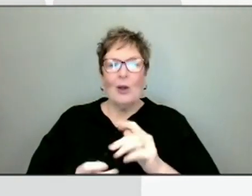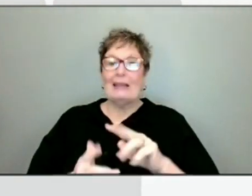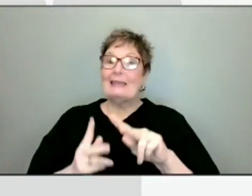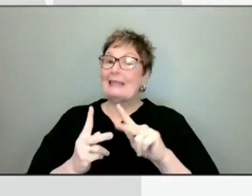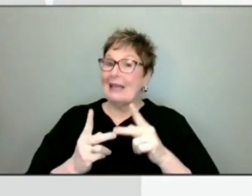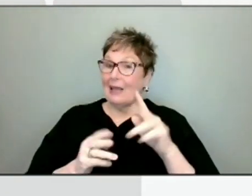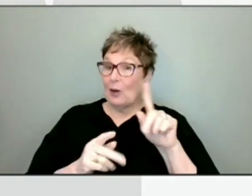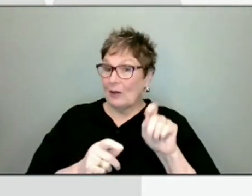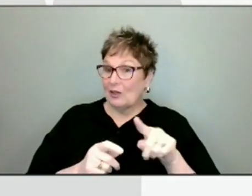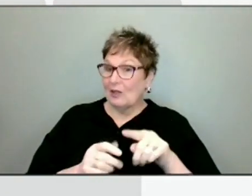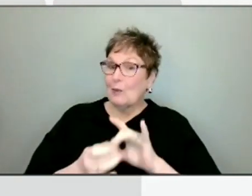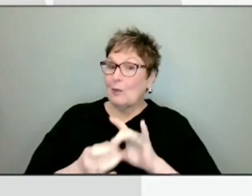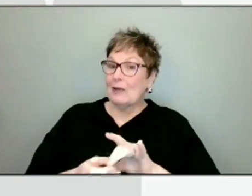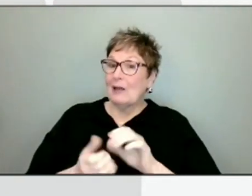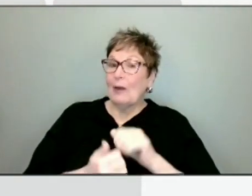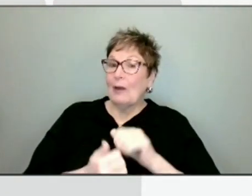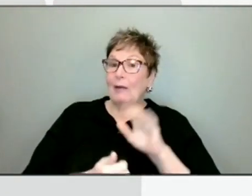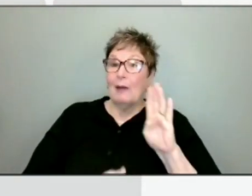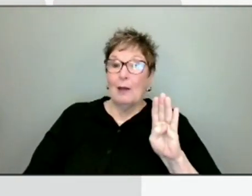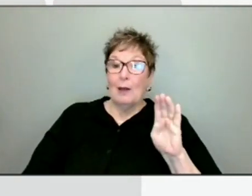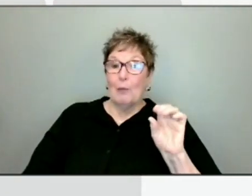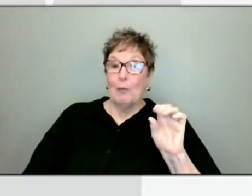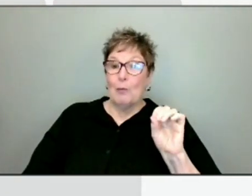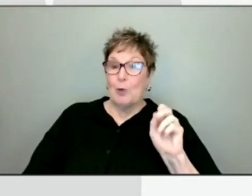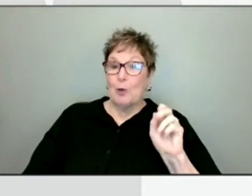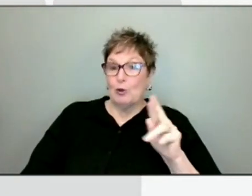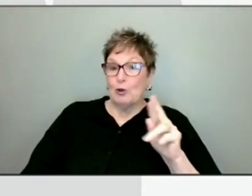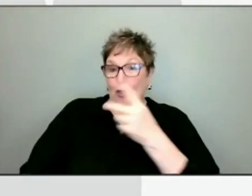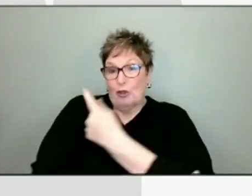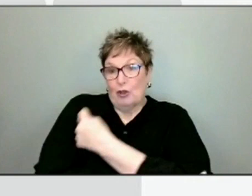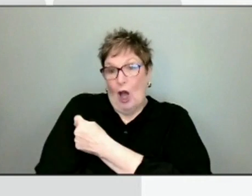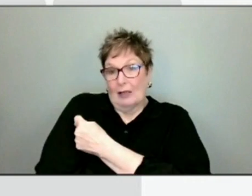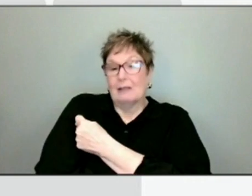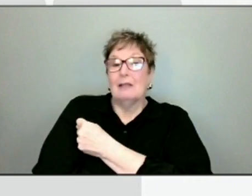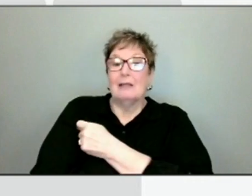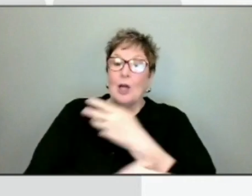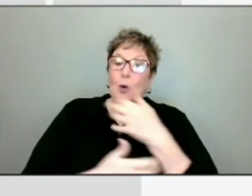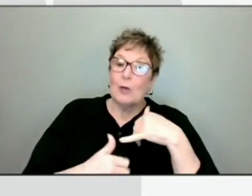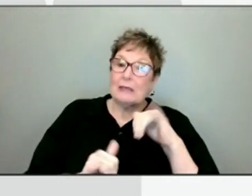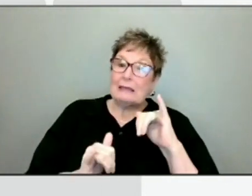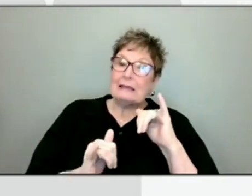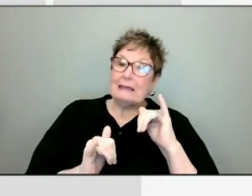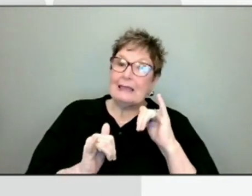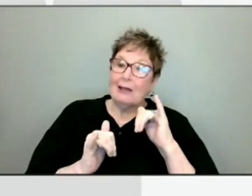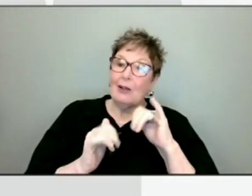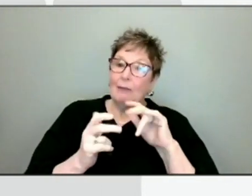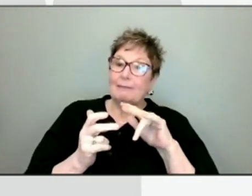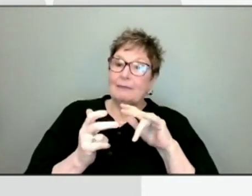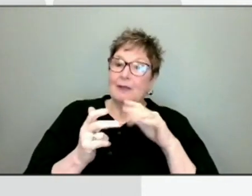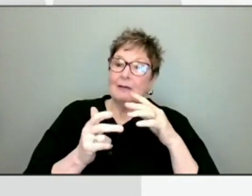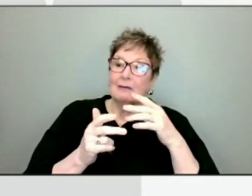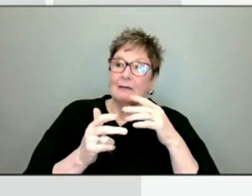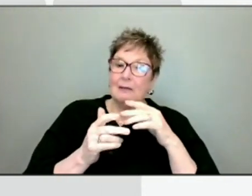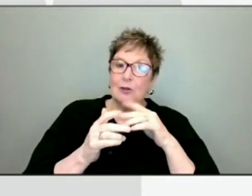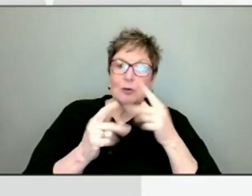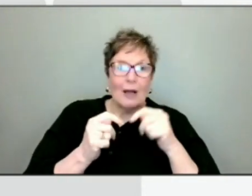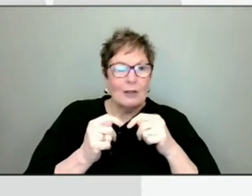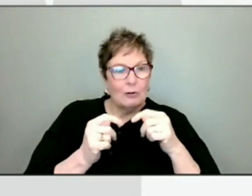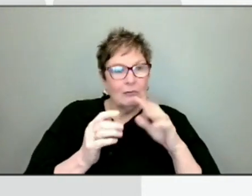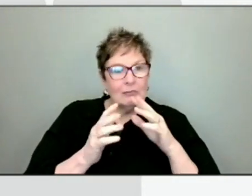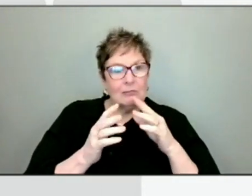question has to do with boostering. So obviously, we're still tackling this first round, if you will, of boosters.